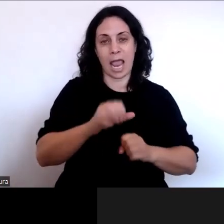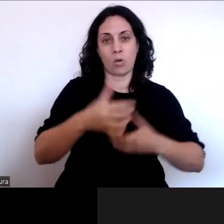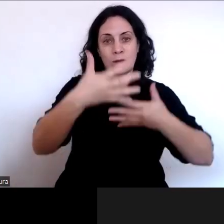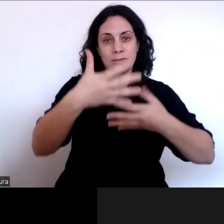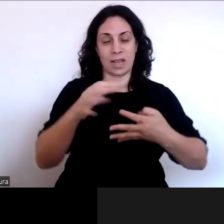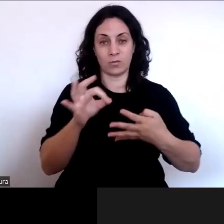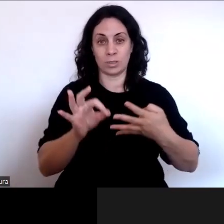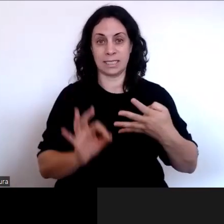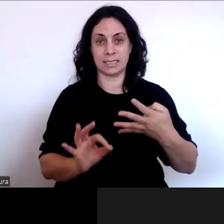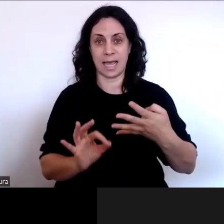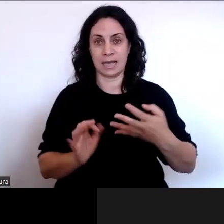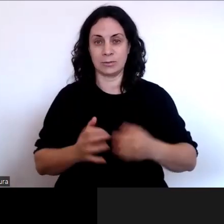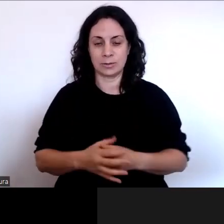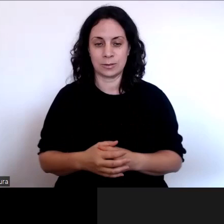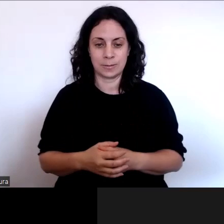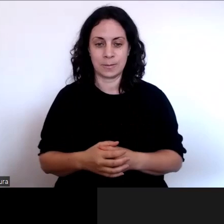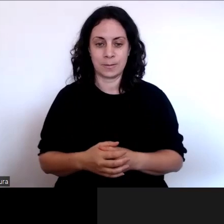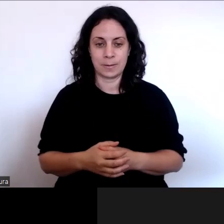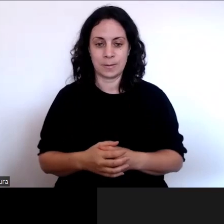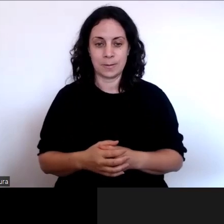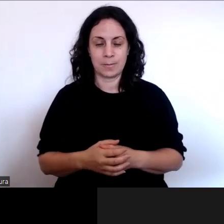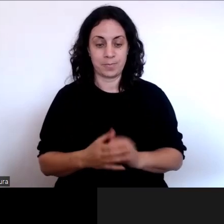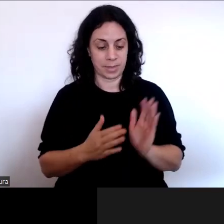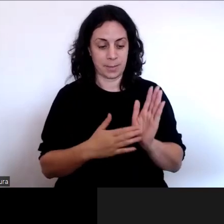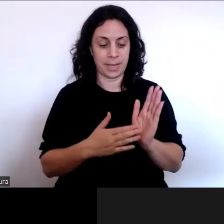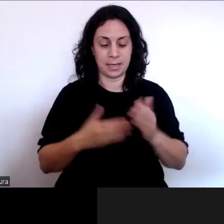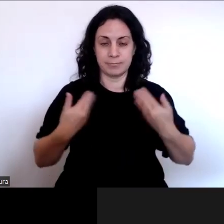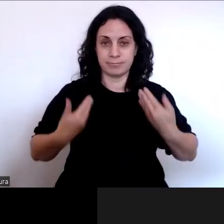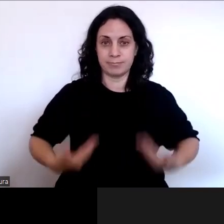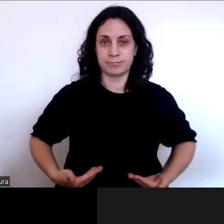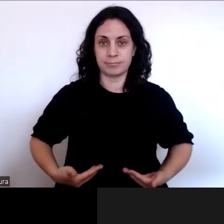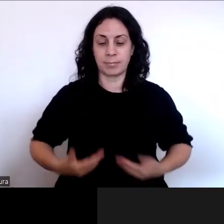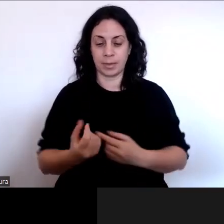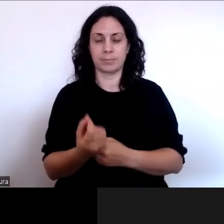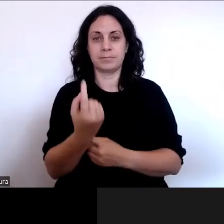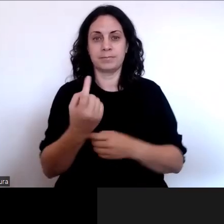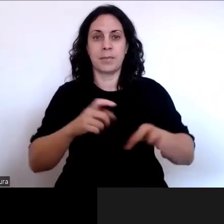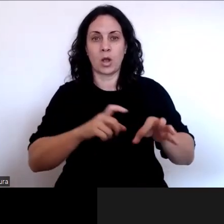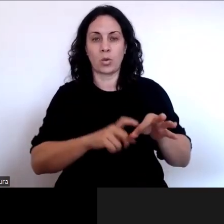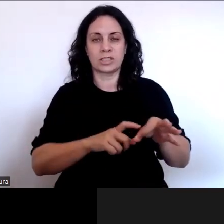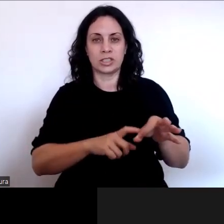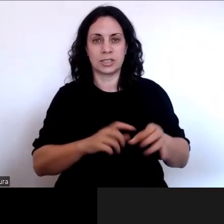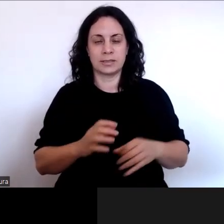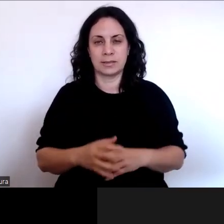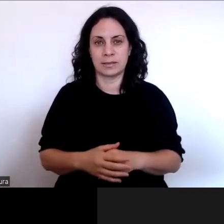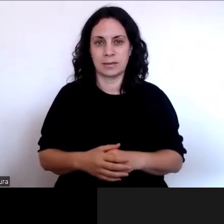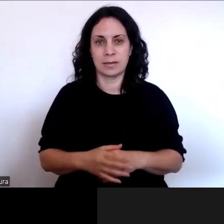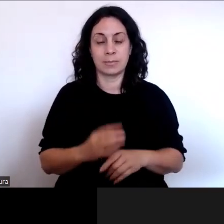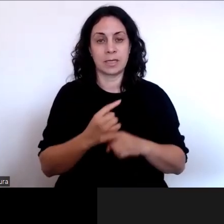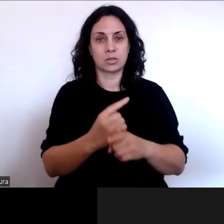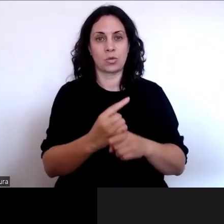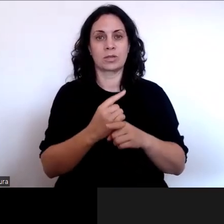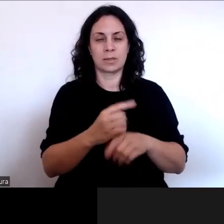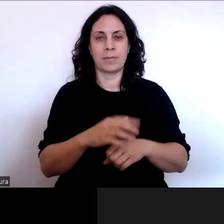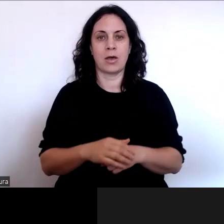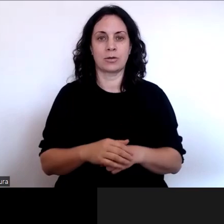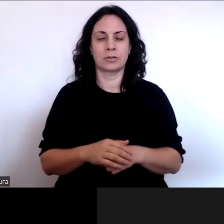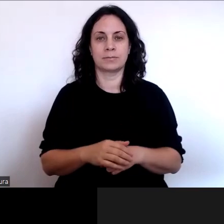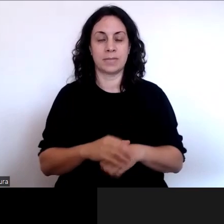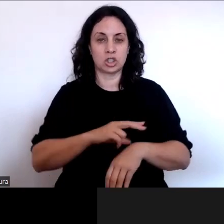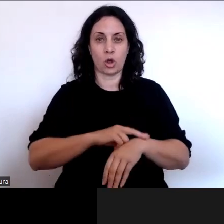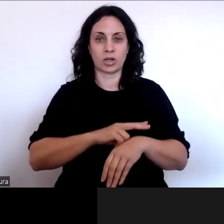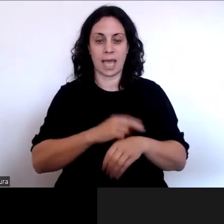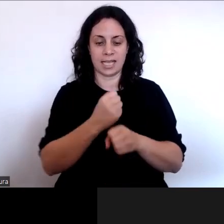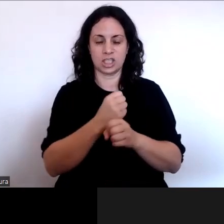And we've had another question come through, which is around the role of GPs, general conditionals. So